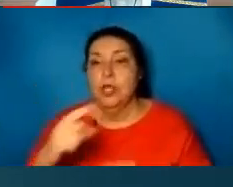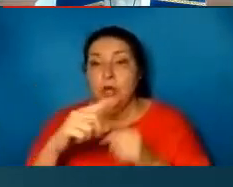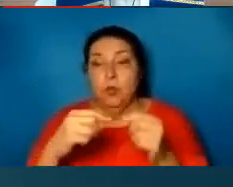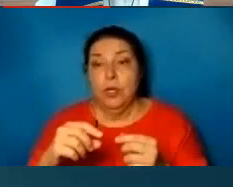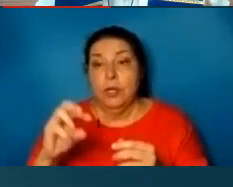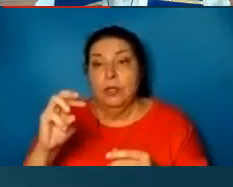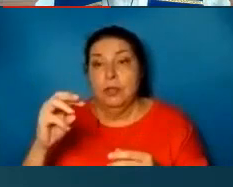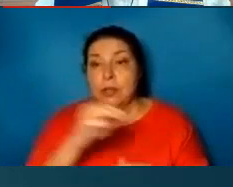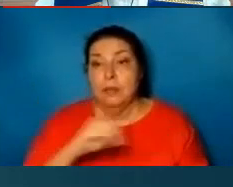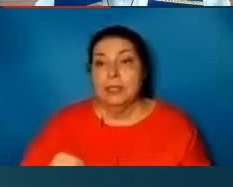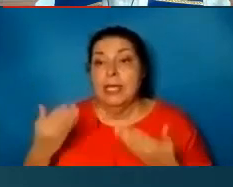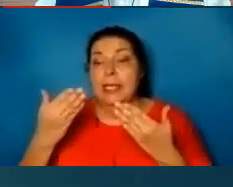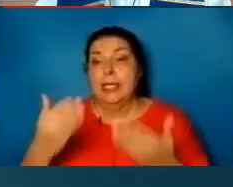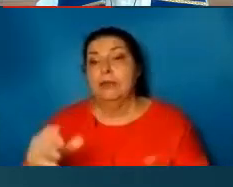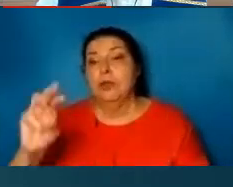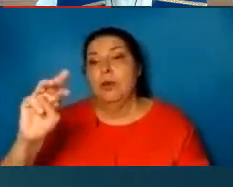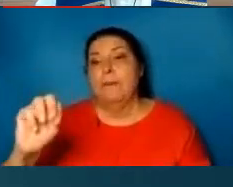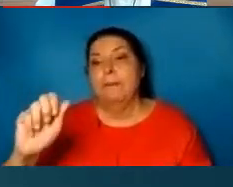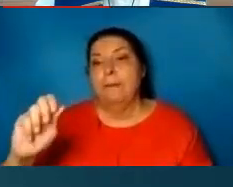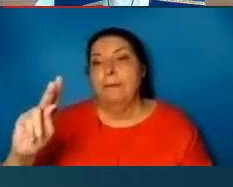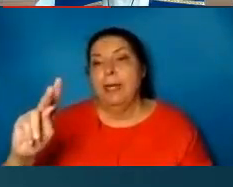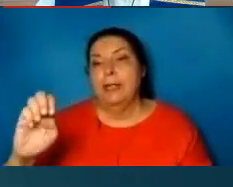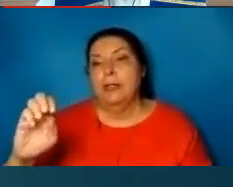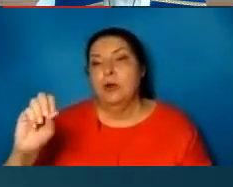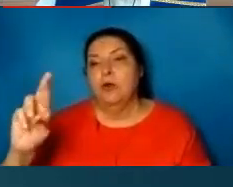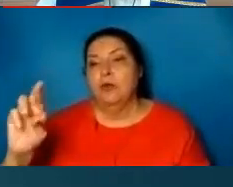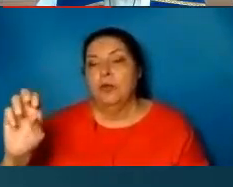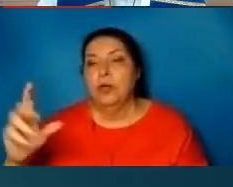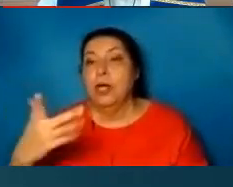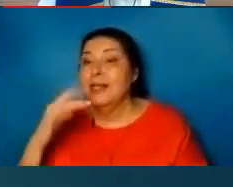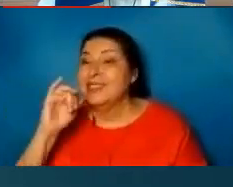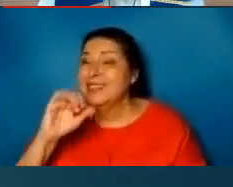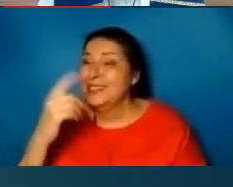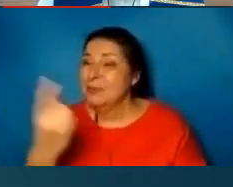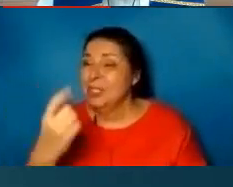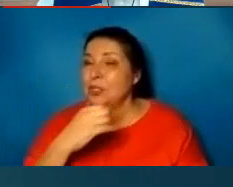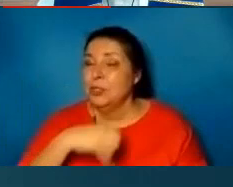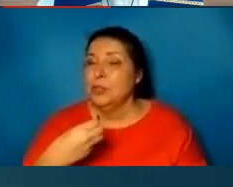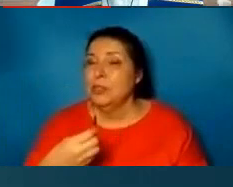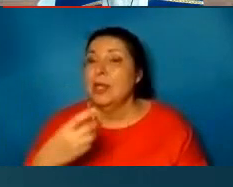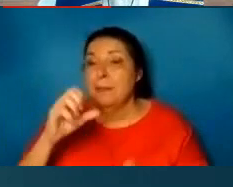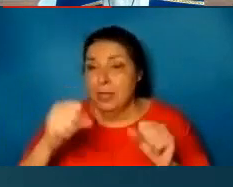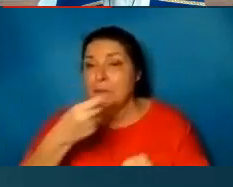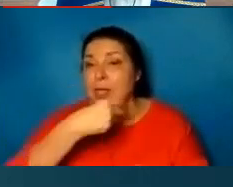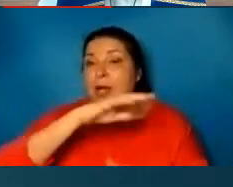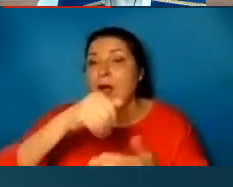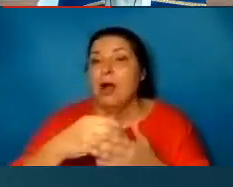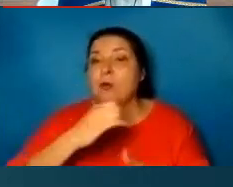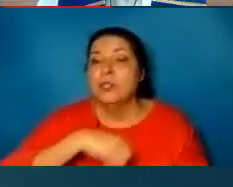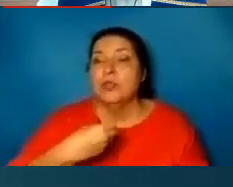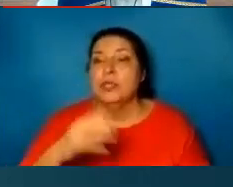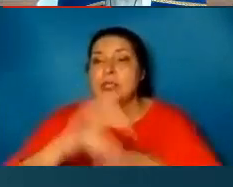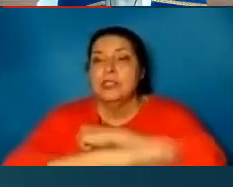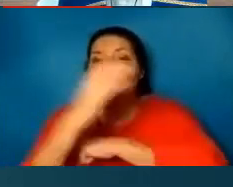something to rejoice in. May we all rejoice this Christmas season in what